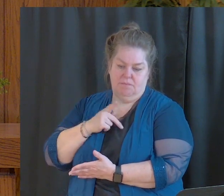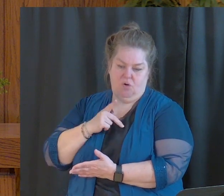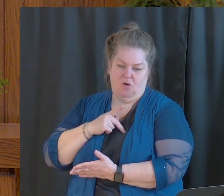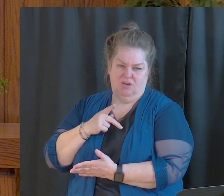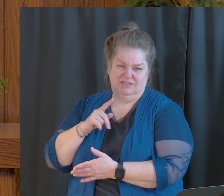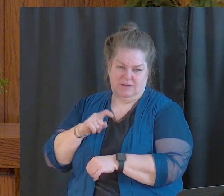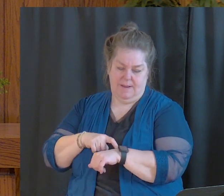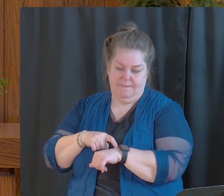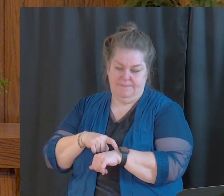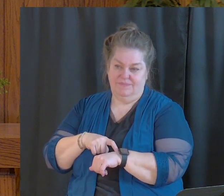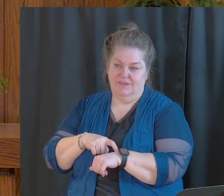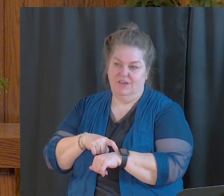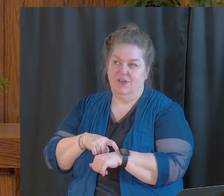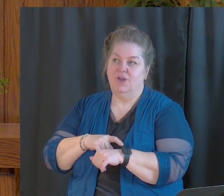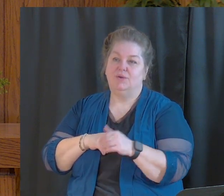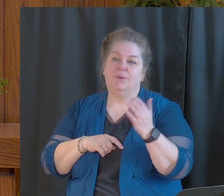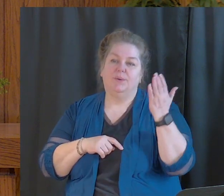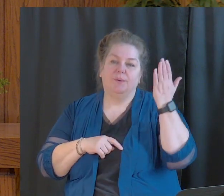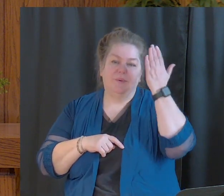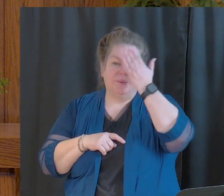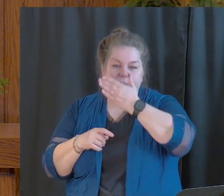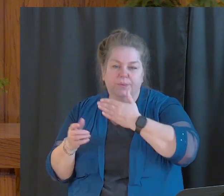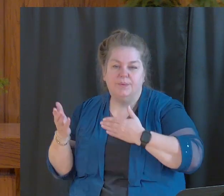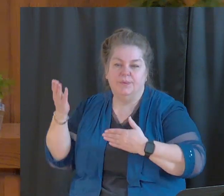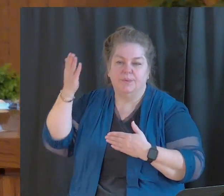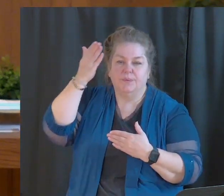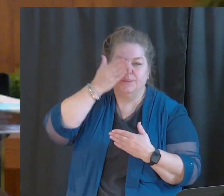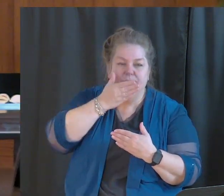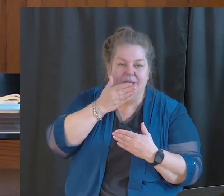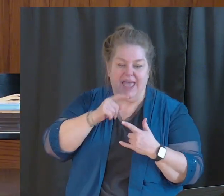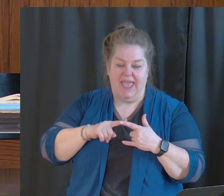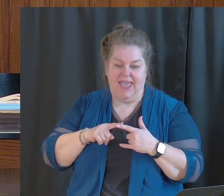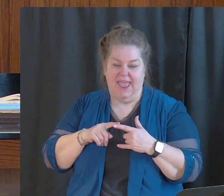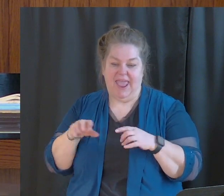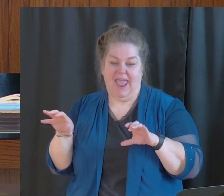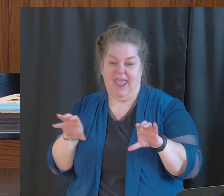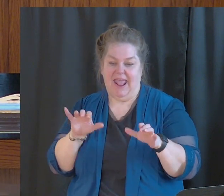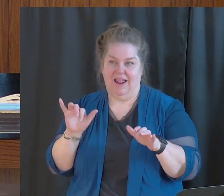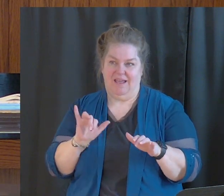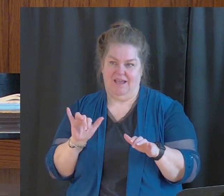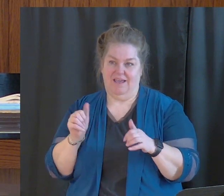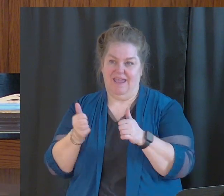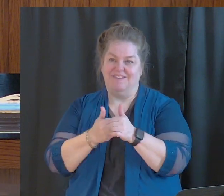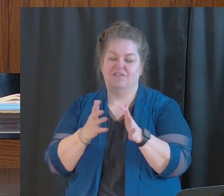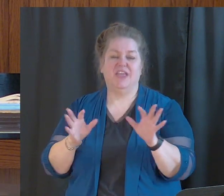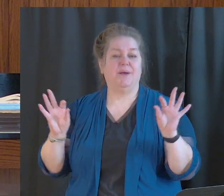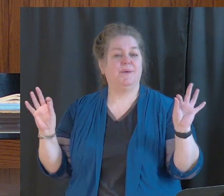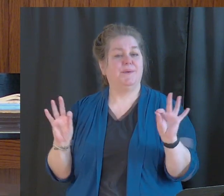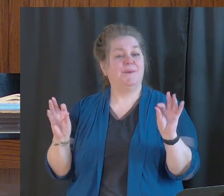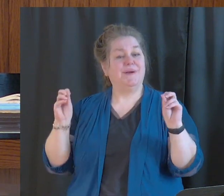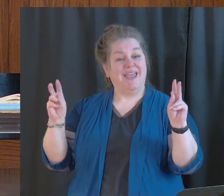to camouflage the insecurity and pretend that everything is okay.